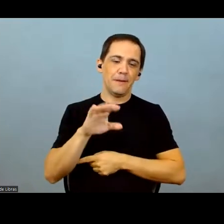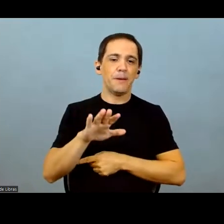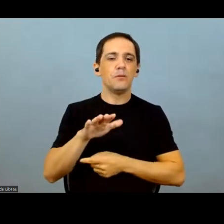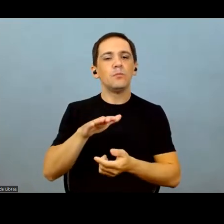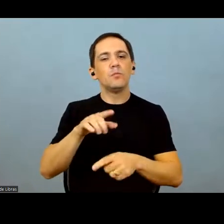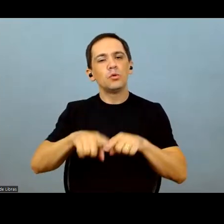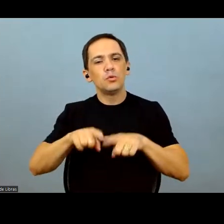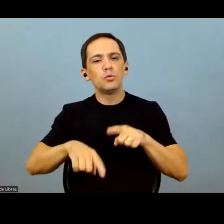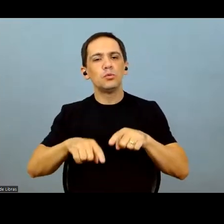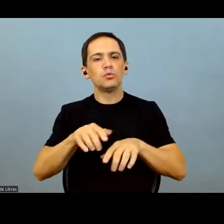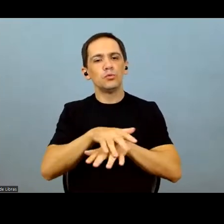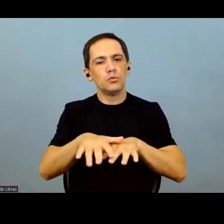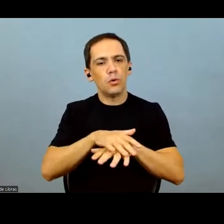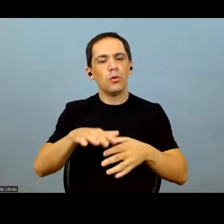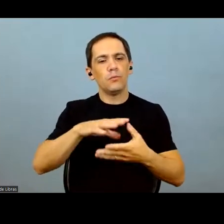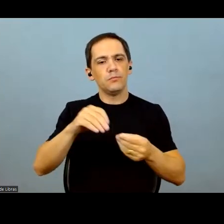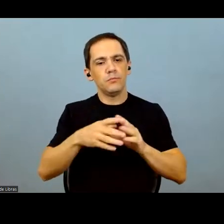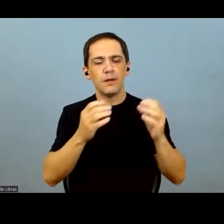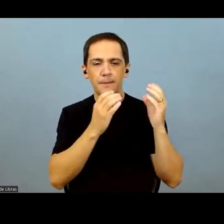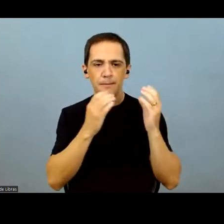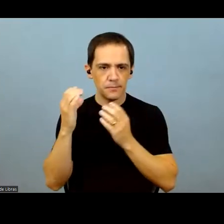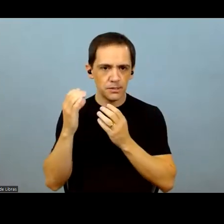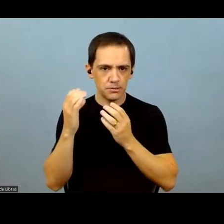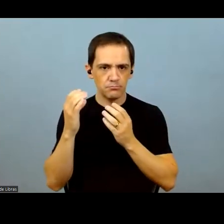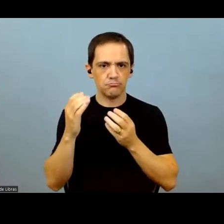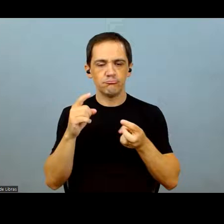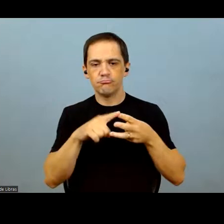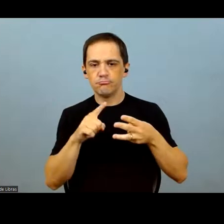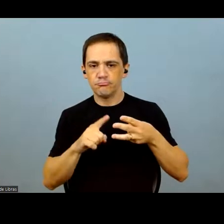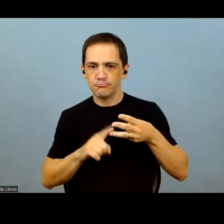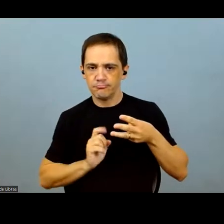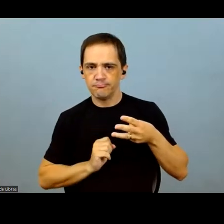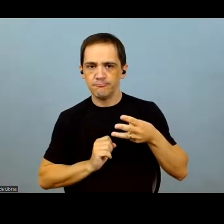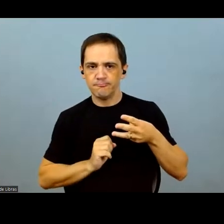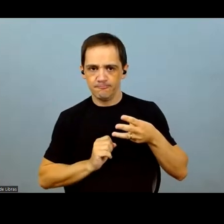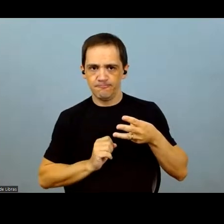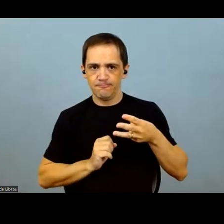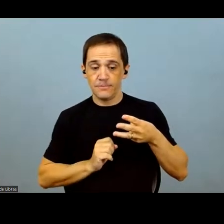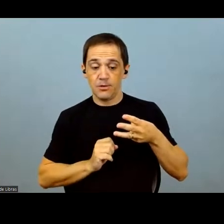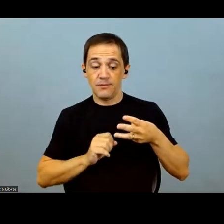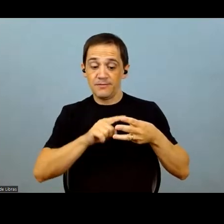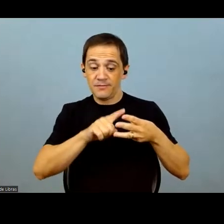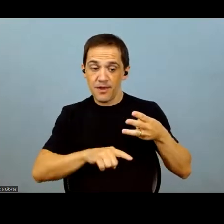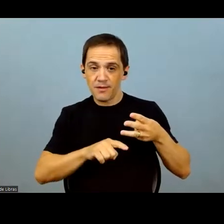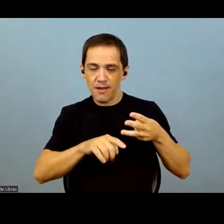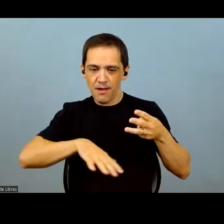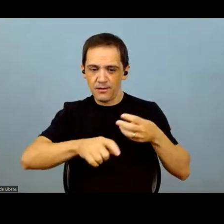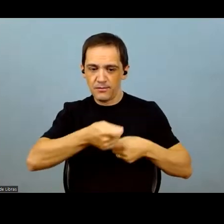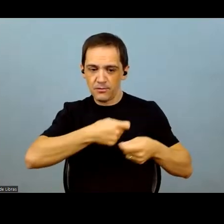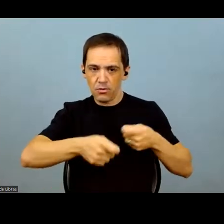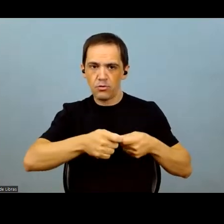project in every single year. So, we are producing corn, cotton, and soybean. So,